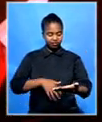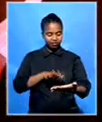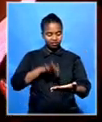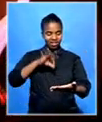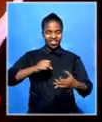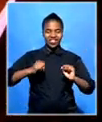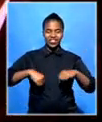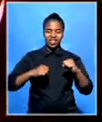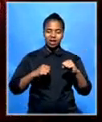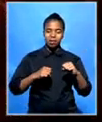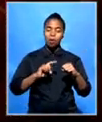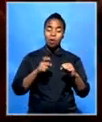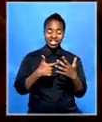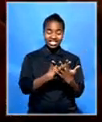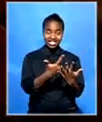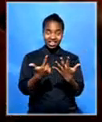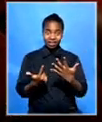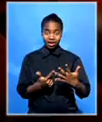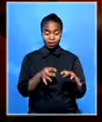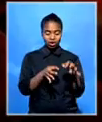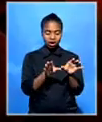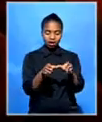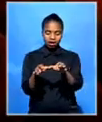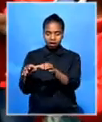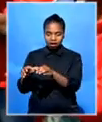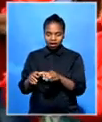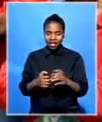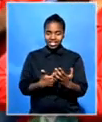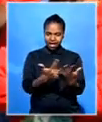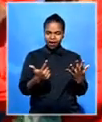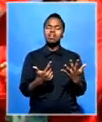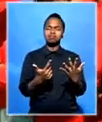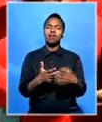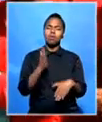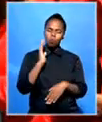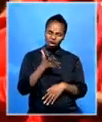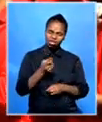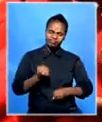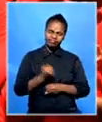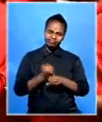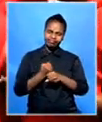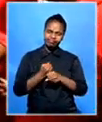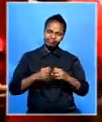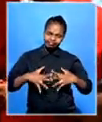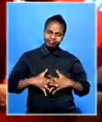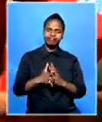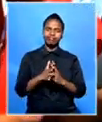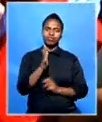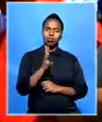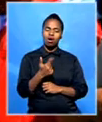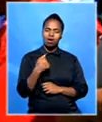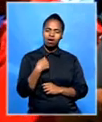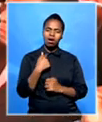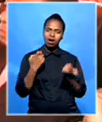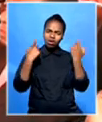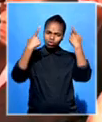with that, a coalition of seven political parties is formed. Amongst issues agreed upon returning Lesotho to